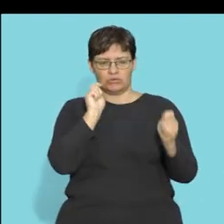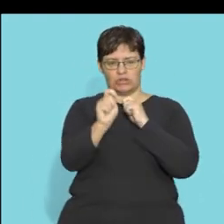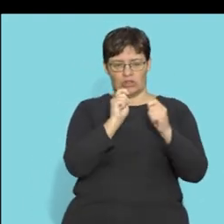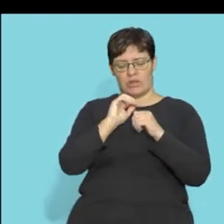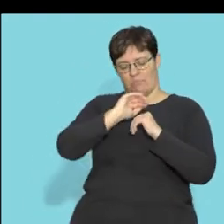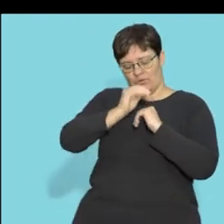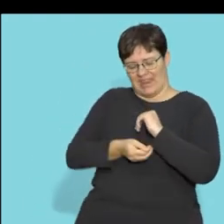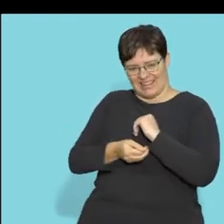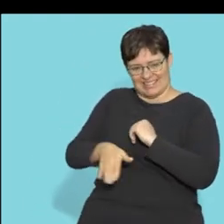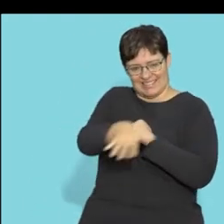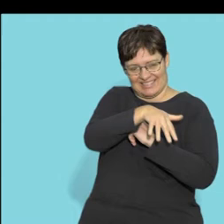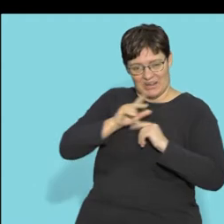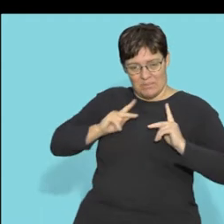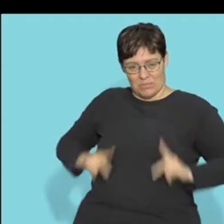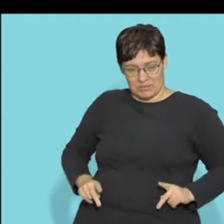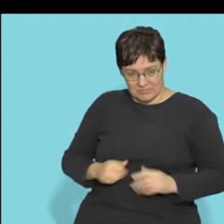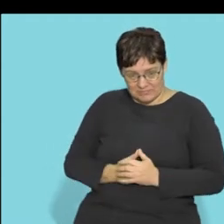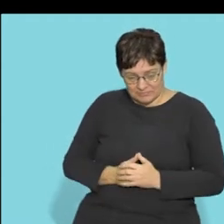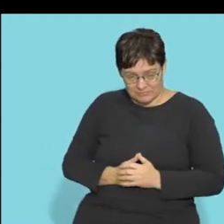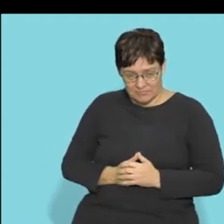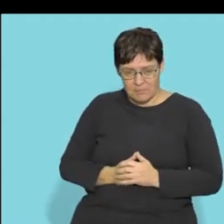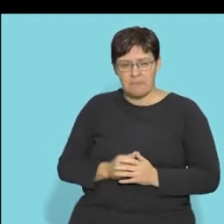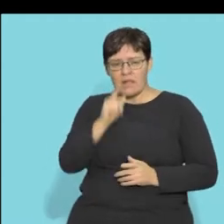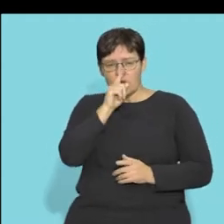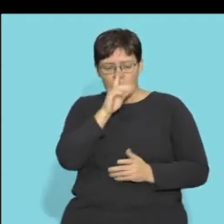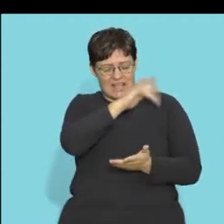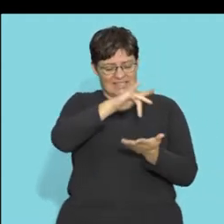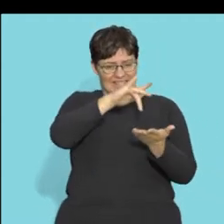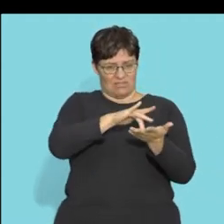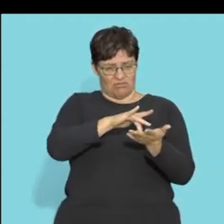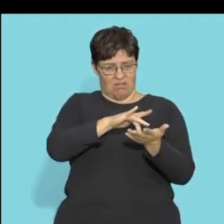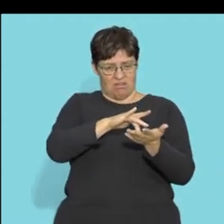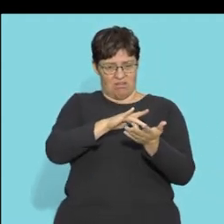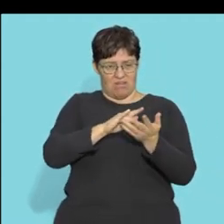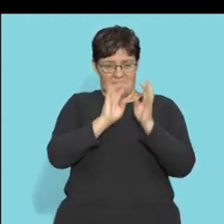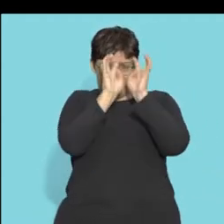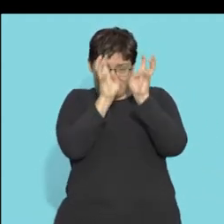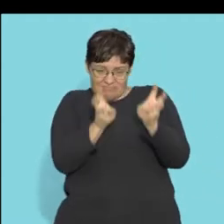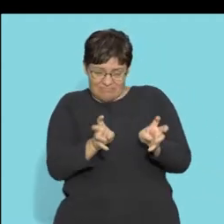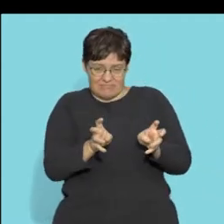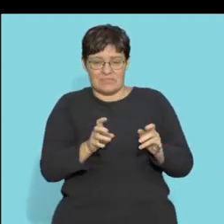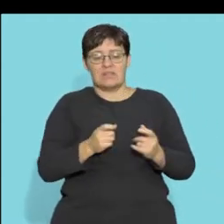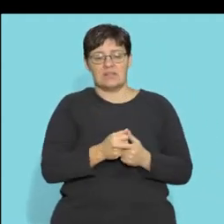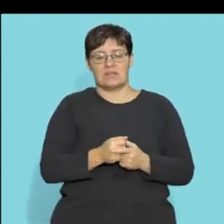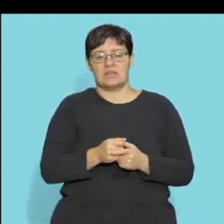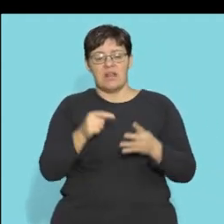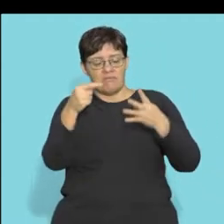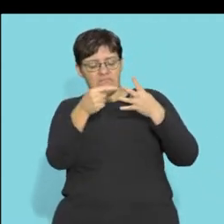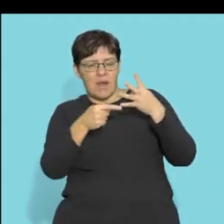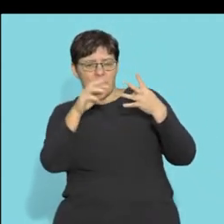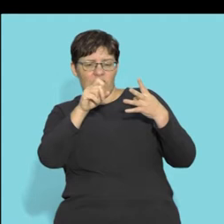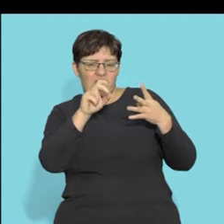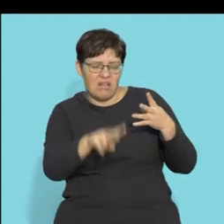changes in the environment. We're going to look at the central nervous system. We're going to look at the peripheral and